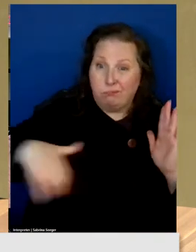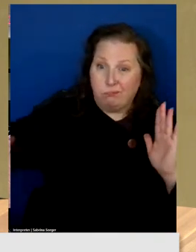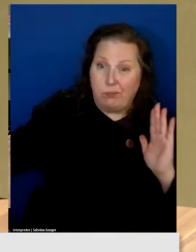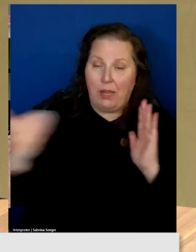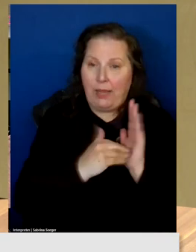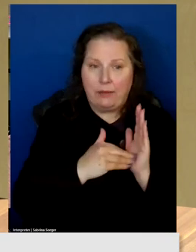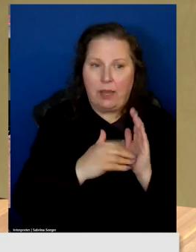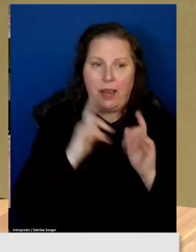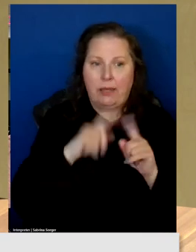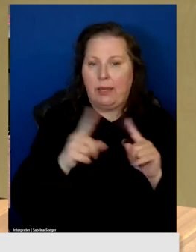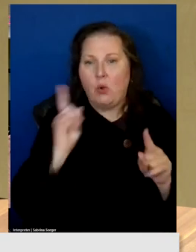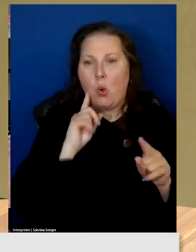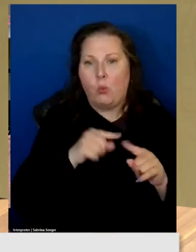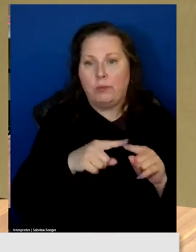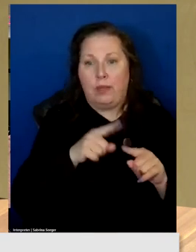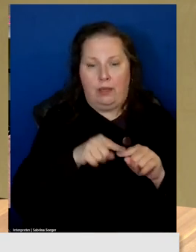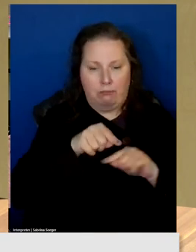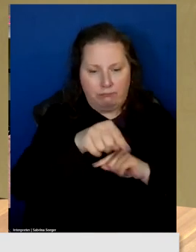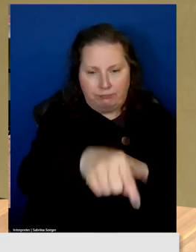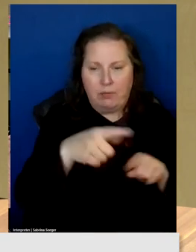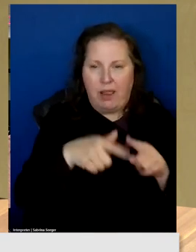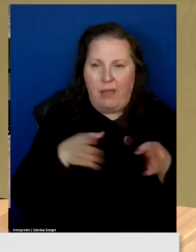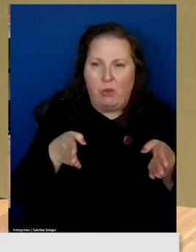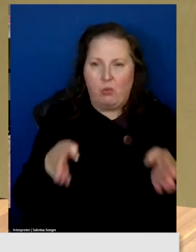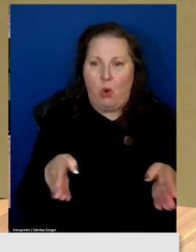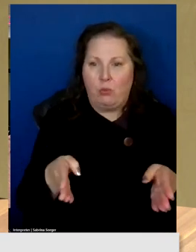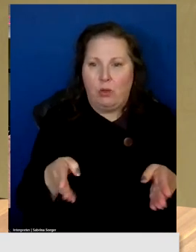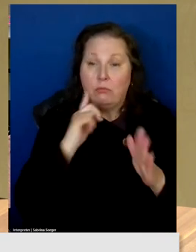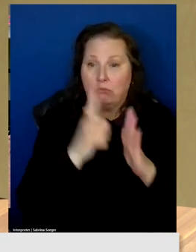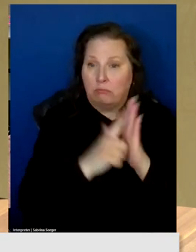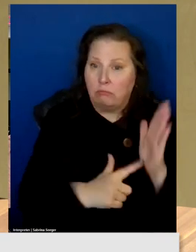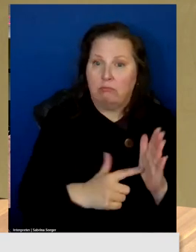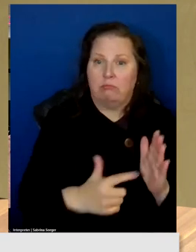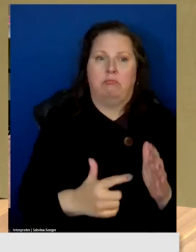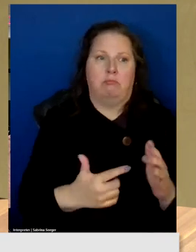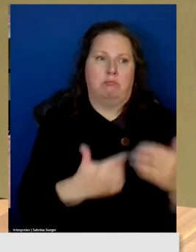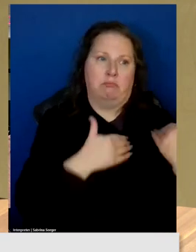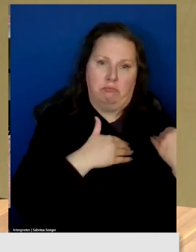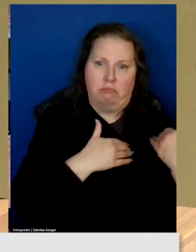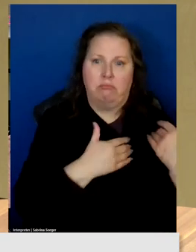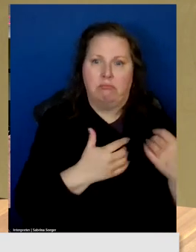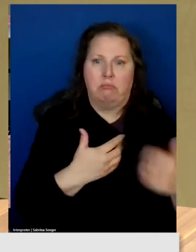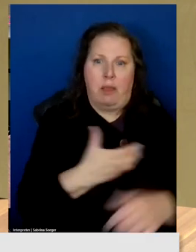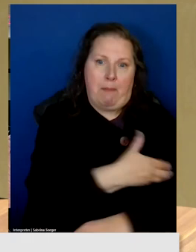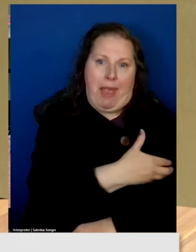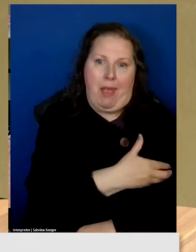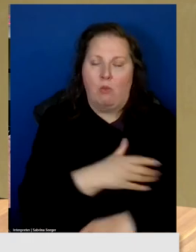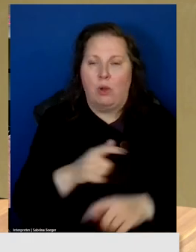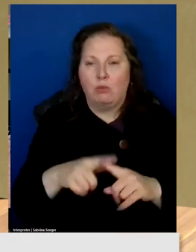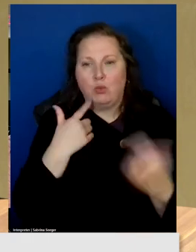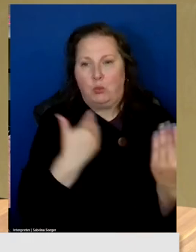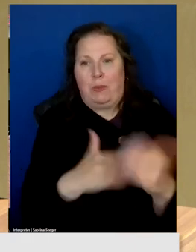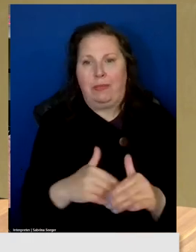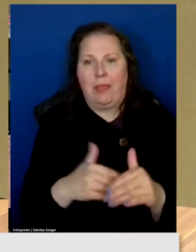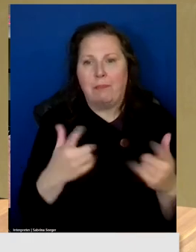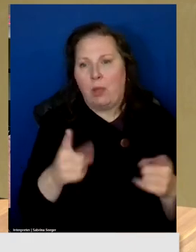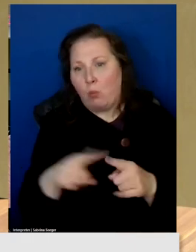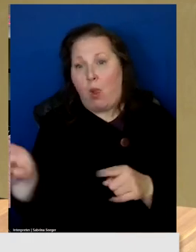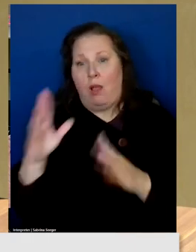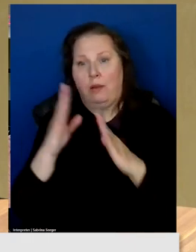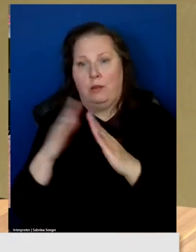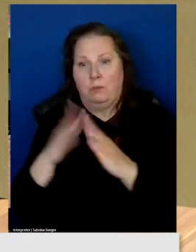only reach so far off the road. There needs to be statutory authority to, uh, constrain what municipal